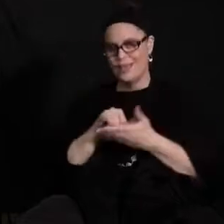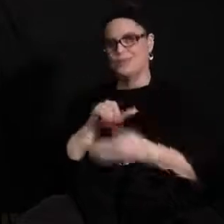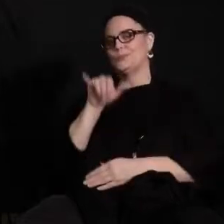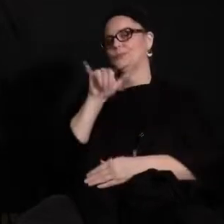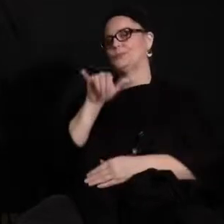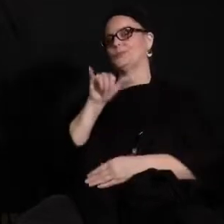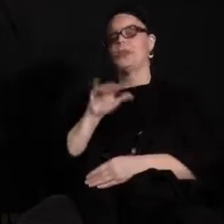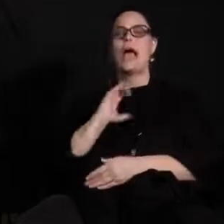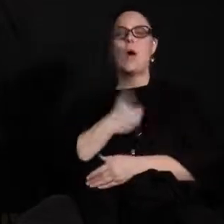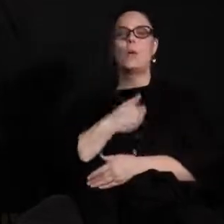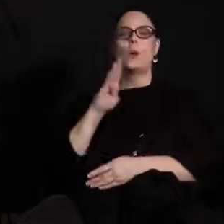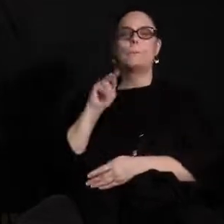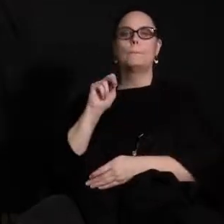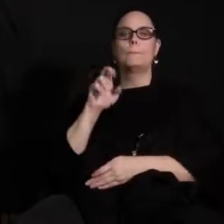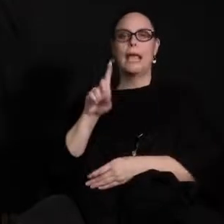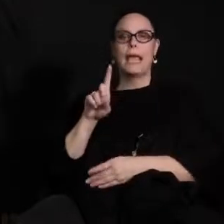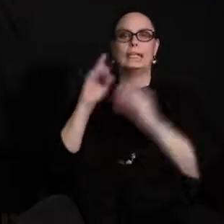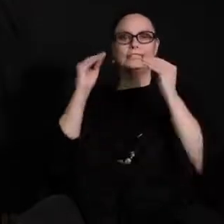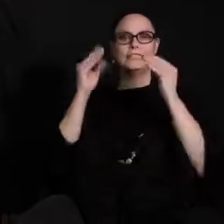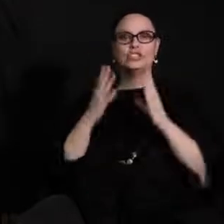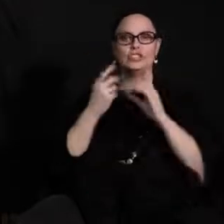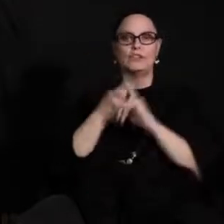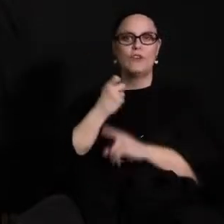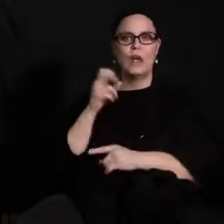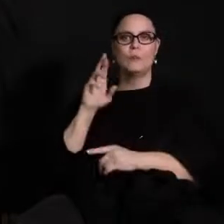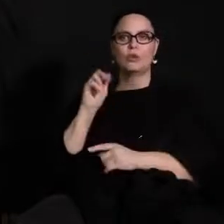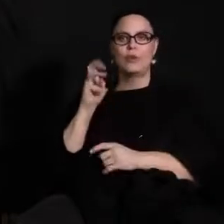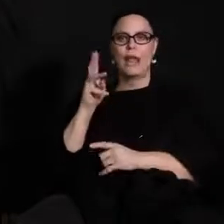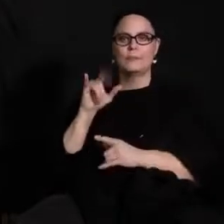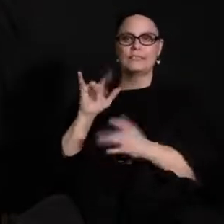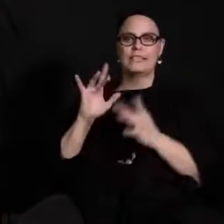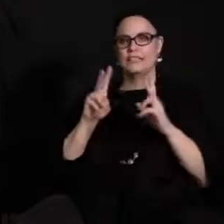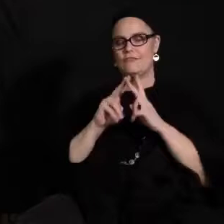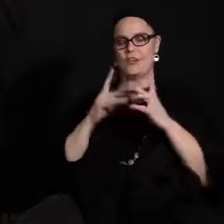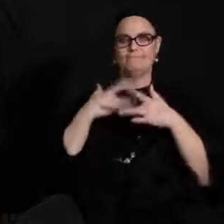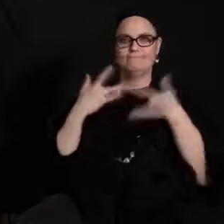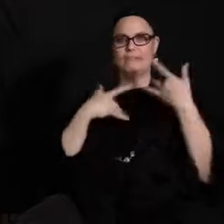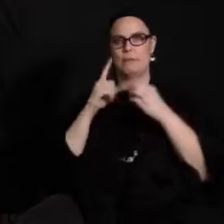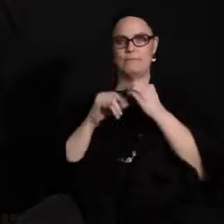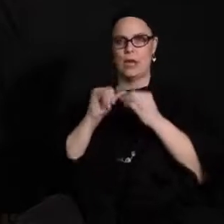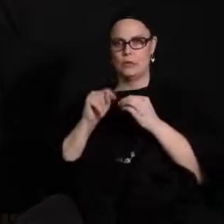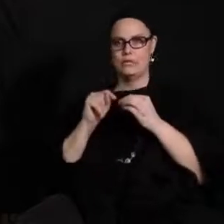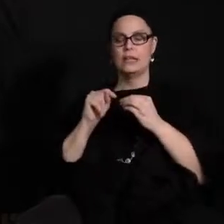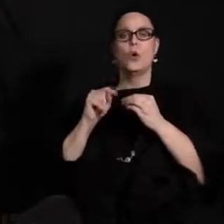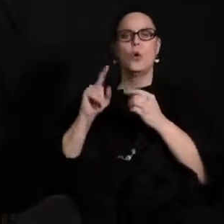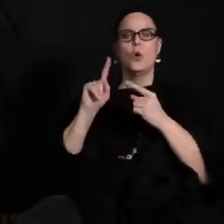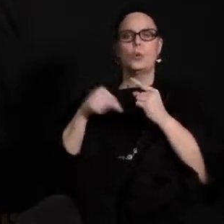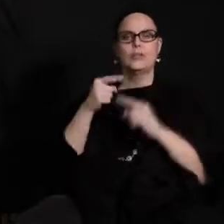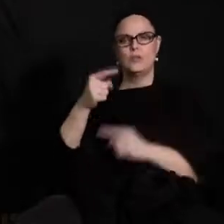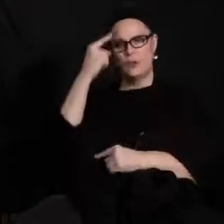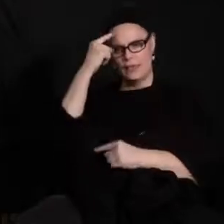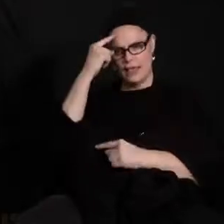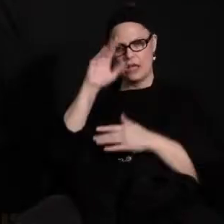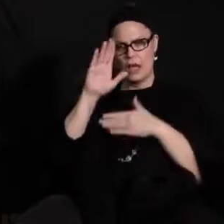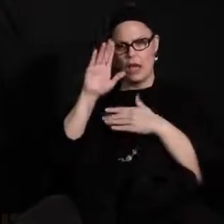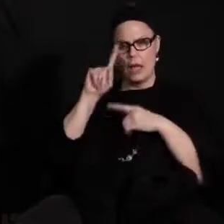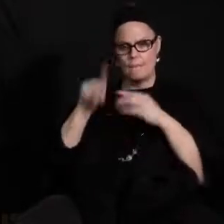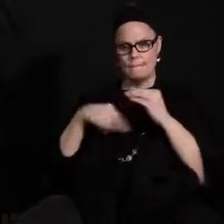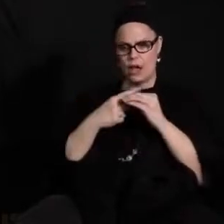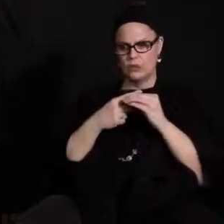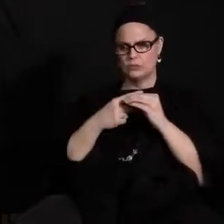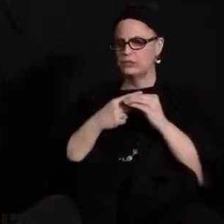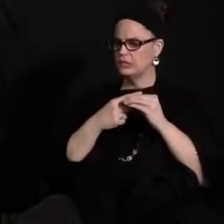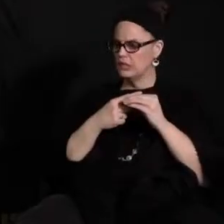stoked and just regarding the spacing if you think back to most band orchestra music